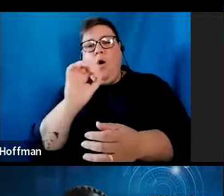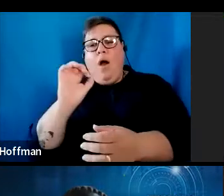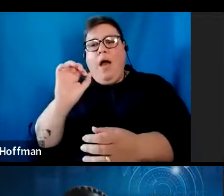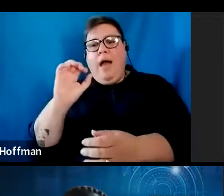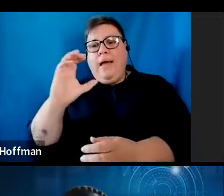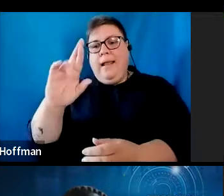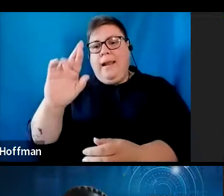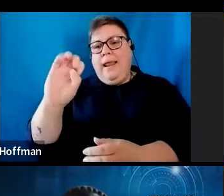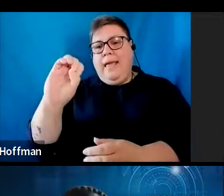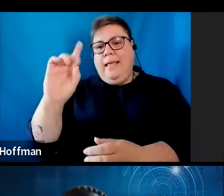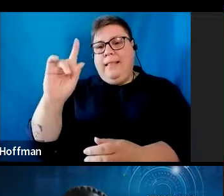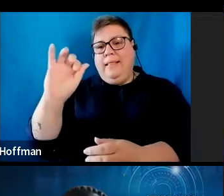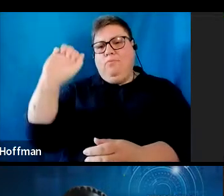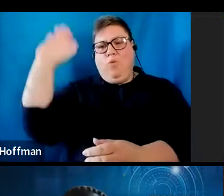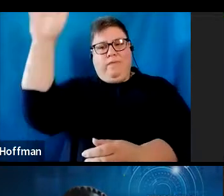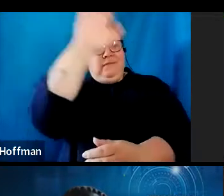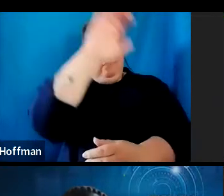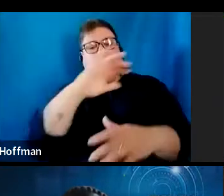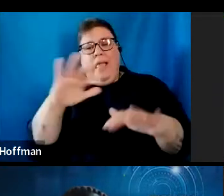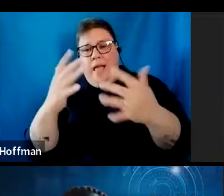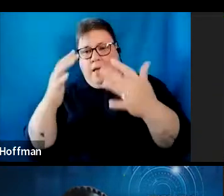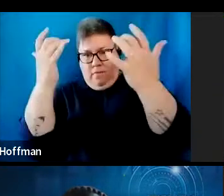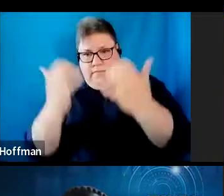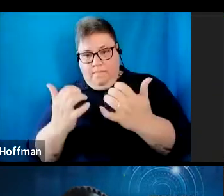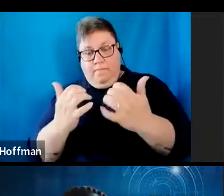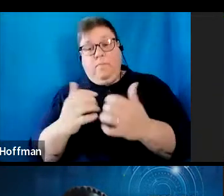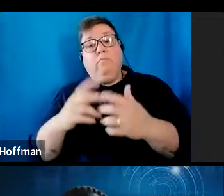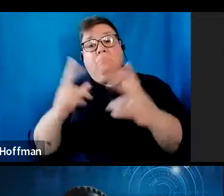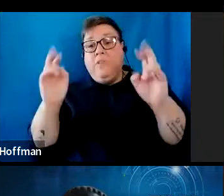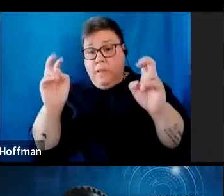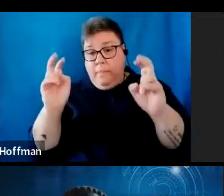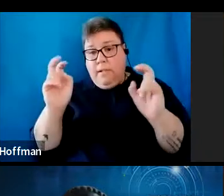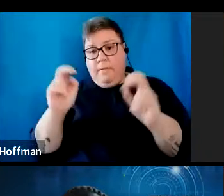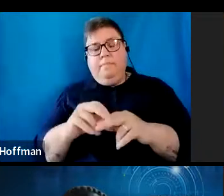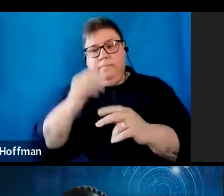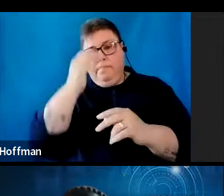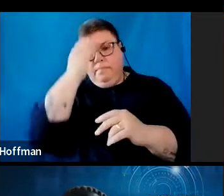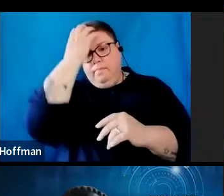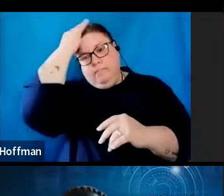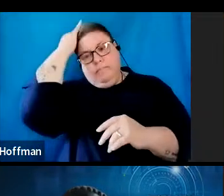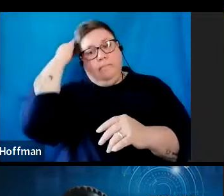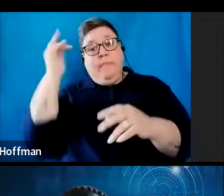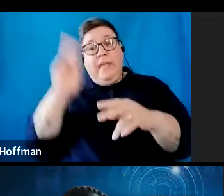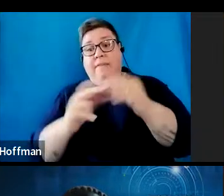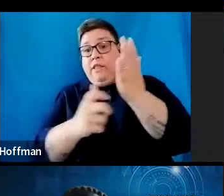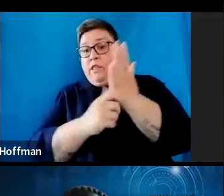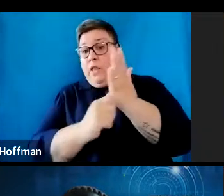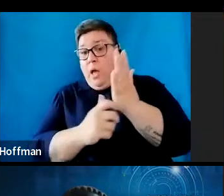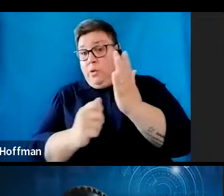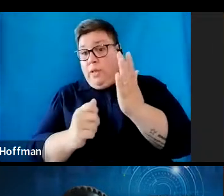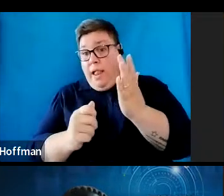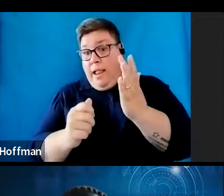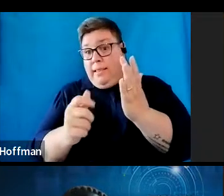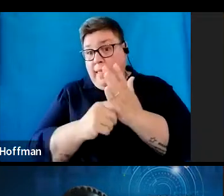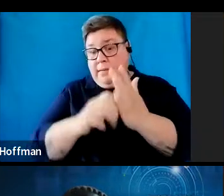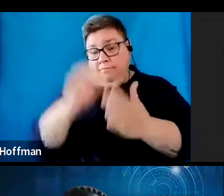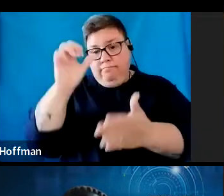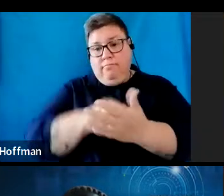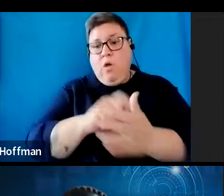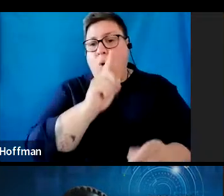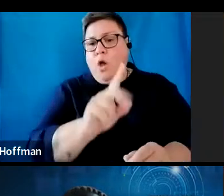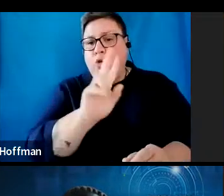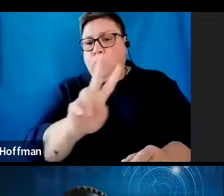source portion on assessment. As an example, if the total taxable amount is 122,000,